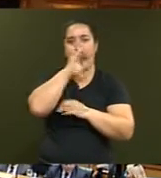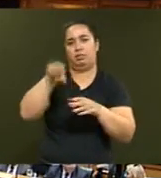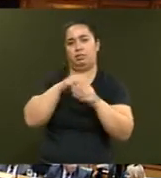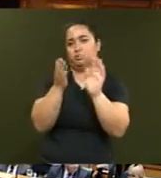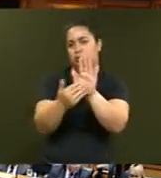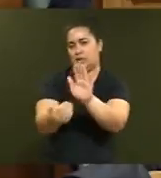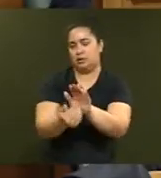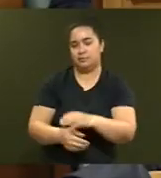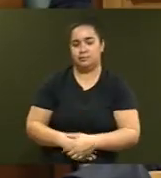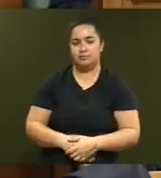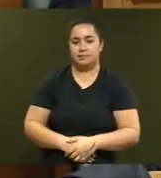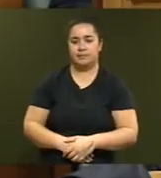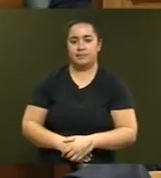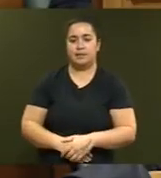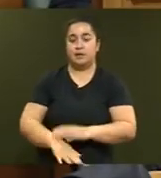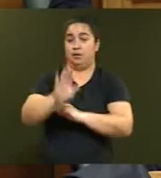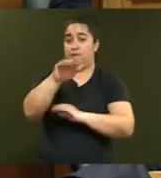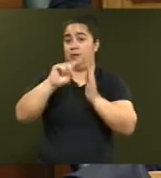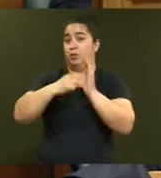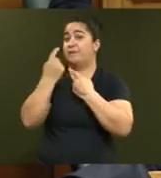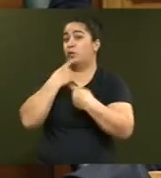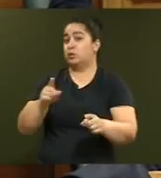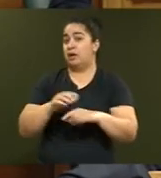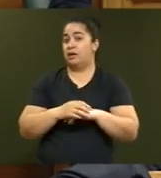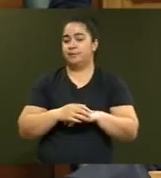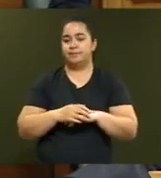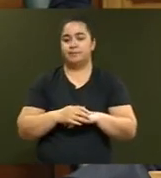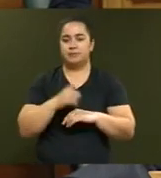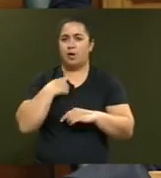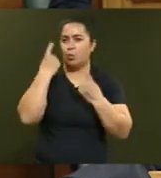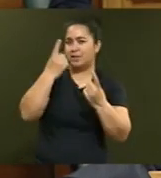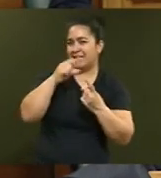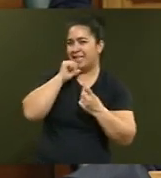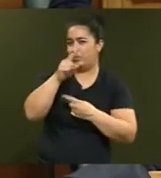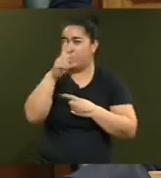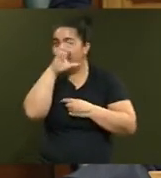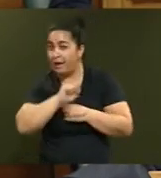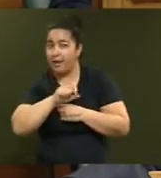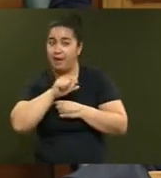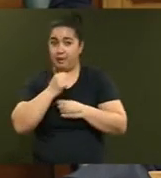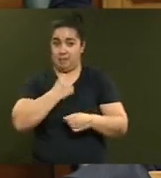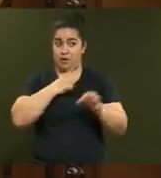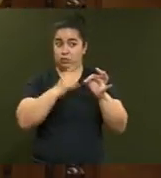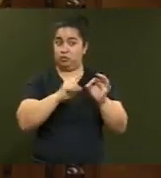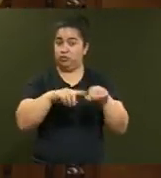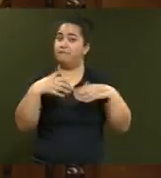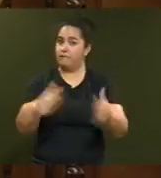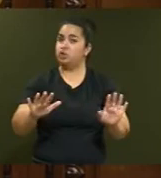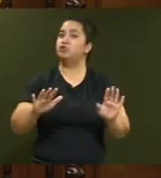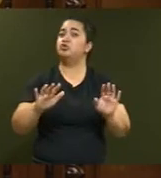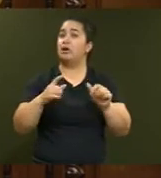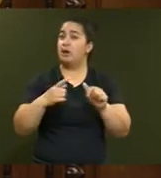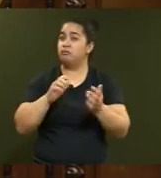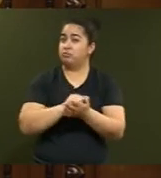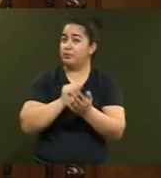Point of order. Mr Speaker, I wonder if you believe that that question has been addressed sufficiently? I